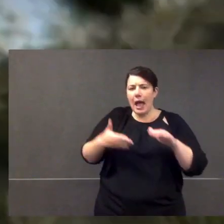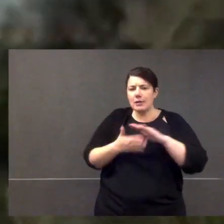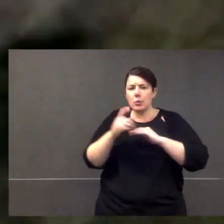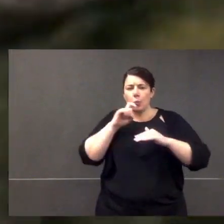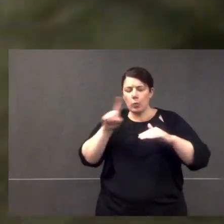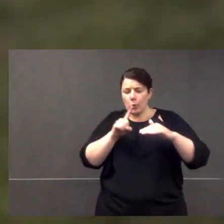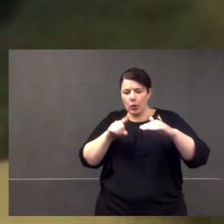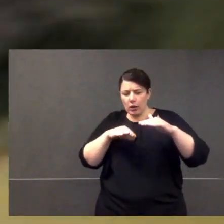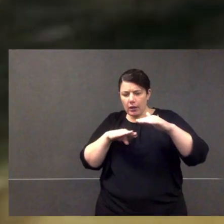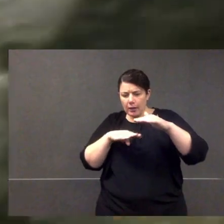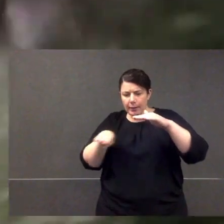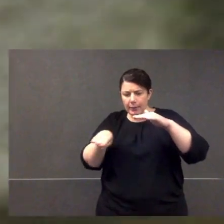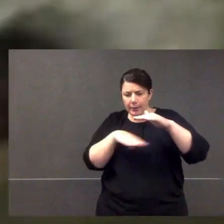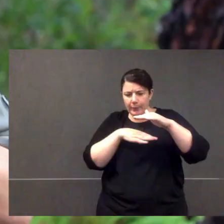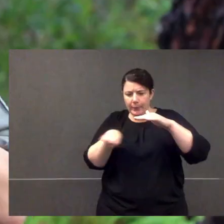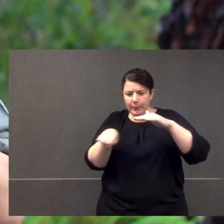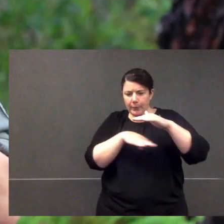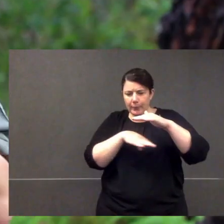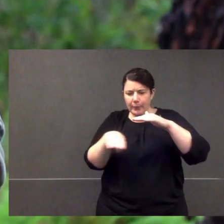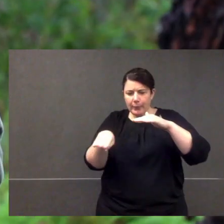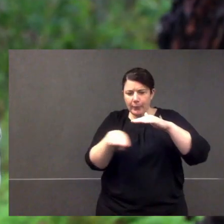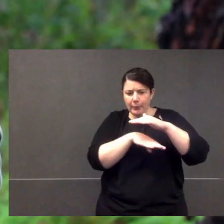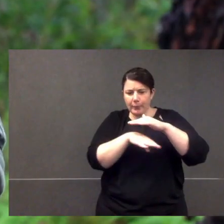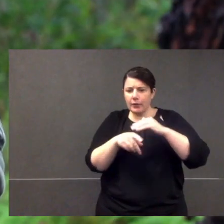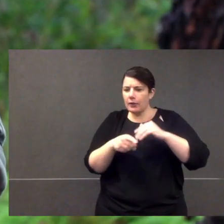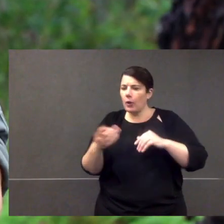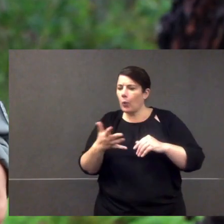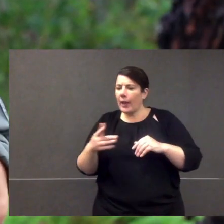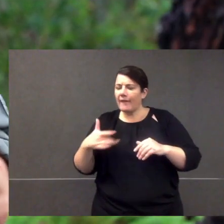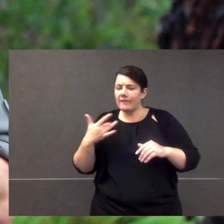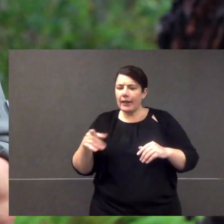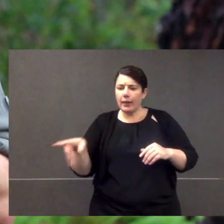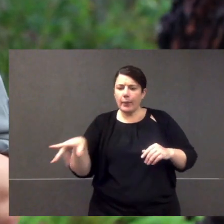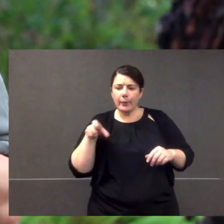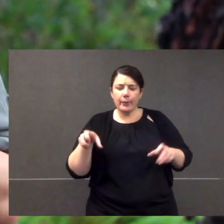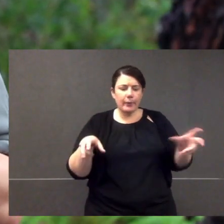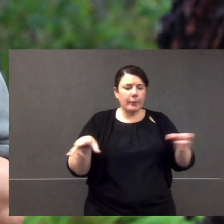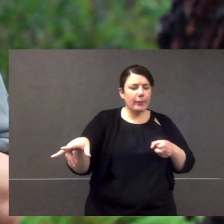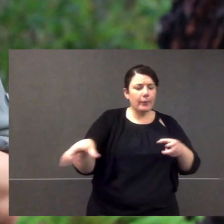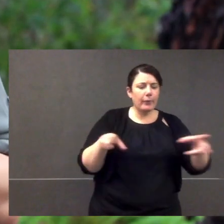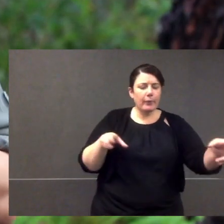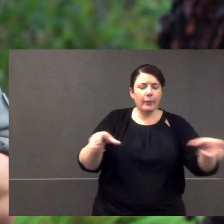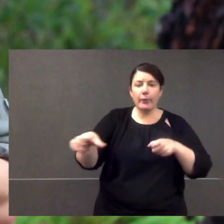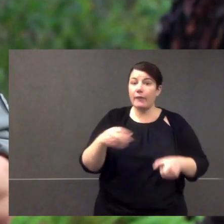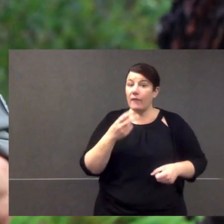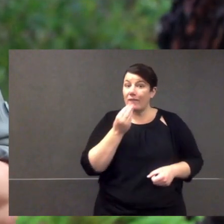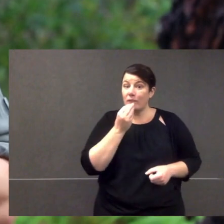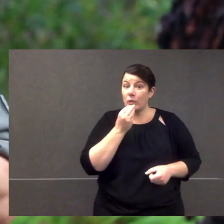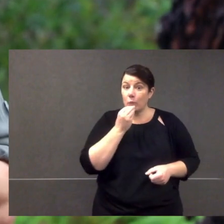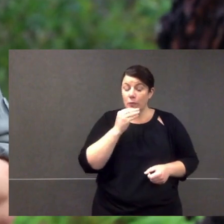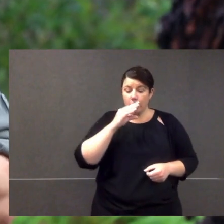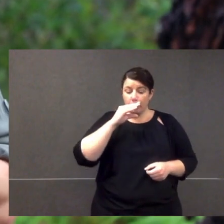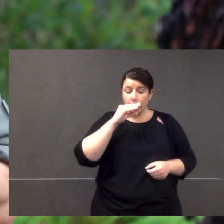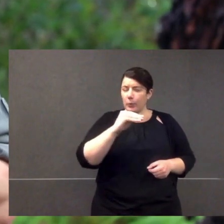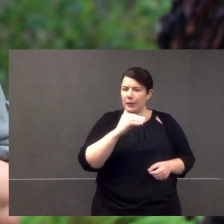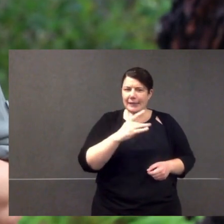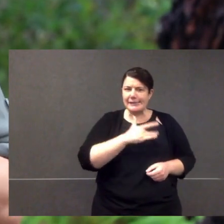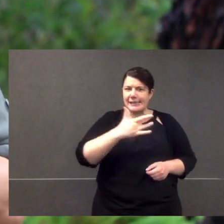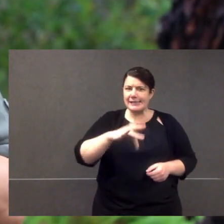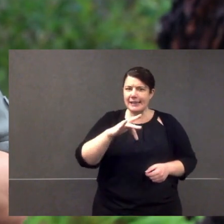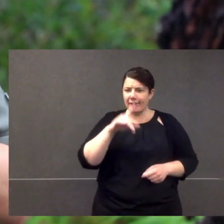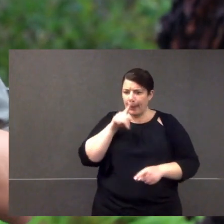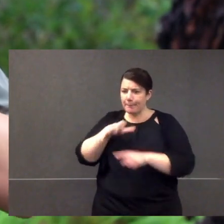electric receptors. So what happens is when they feed underwater, they go like this, like a mine detector or a metal detector,